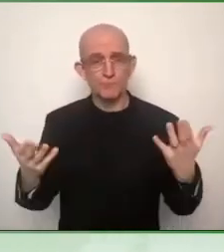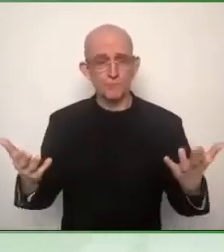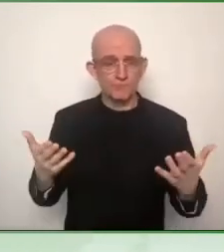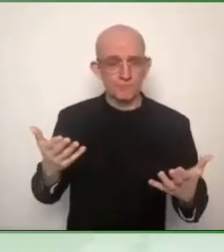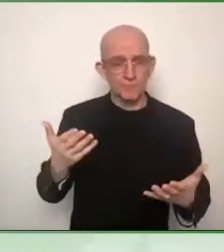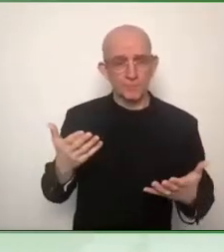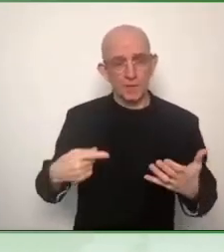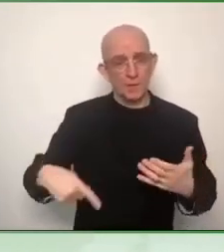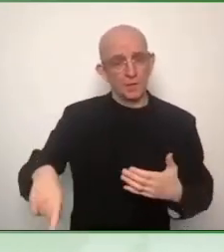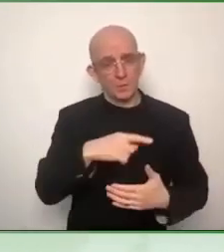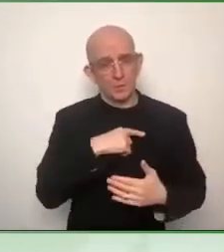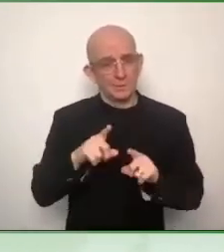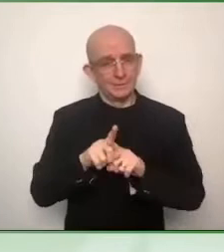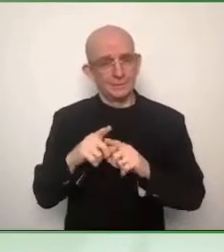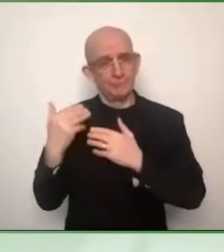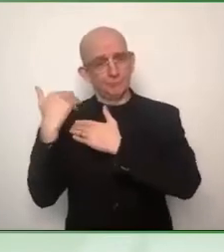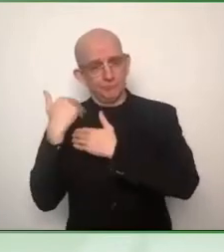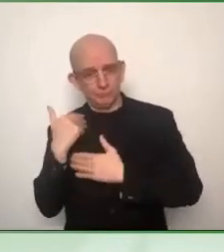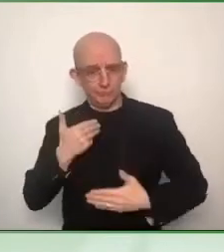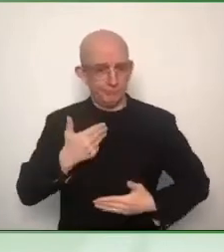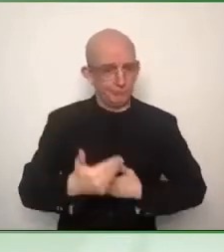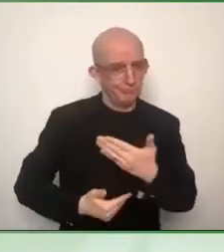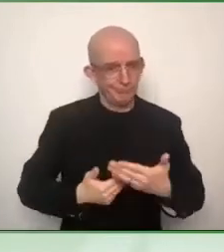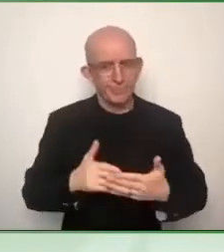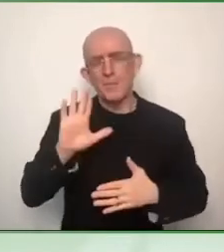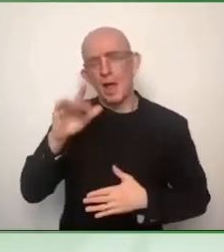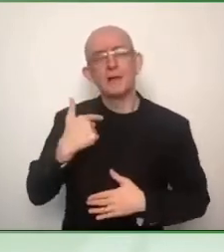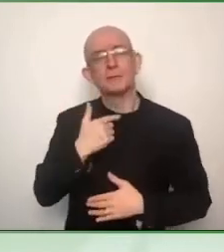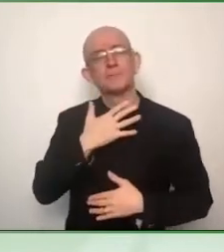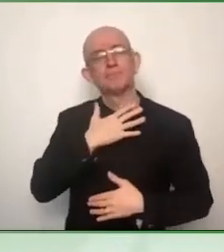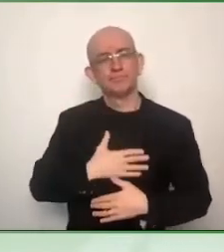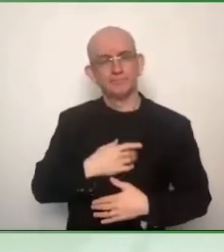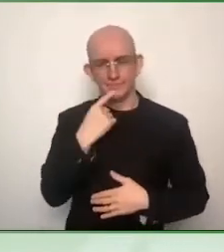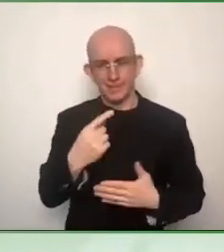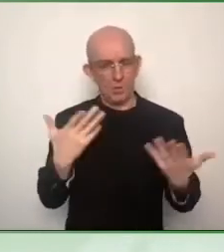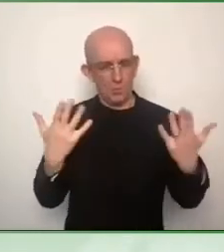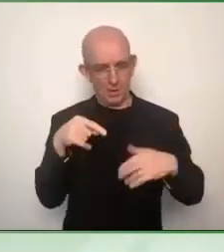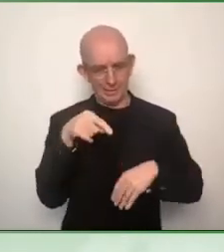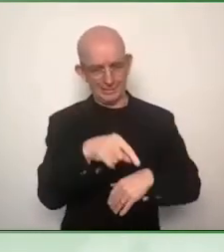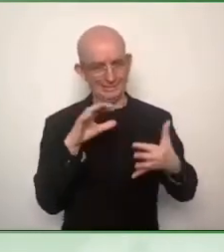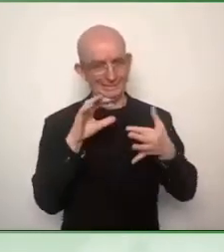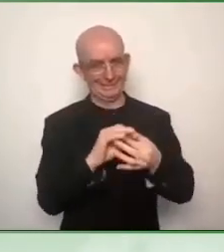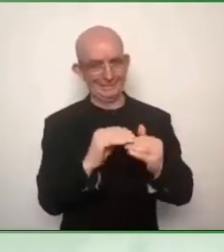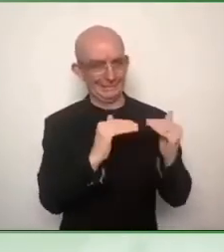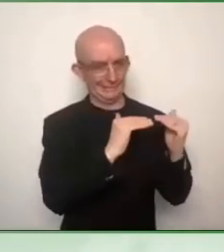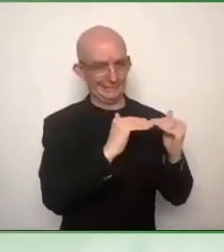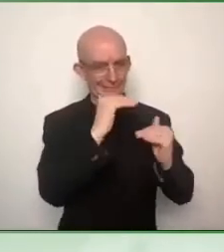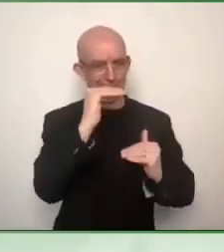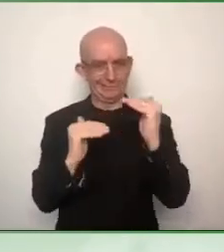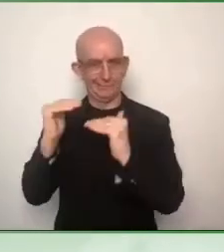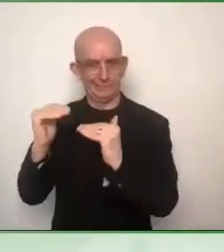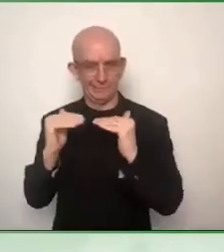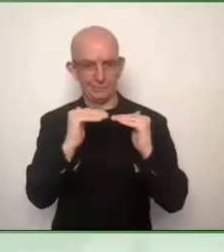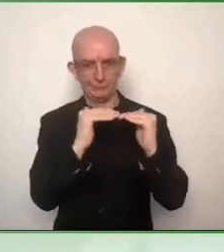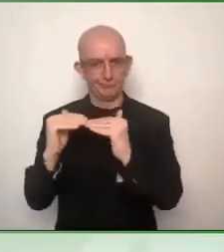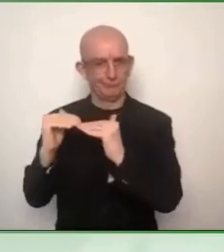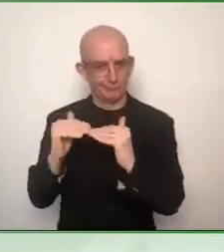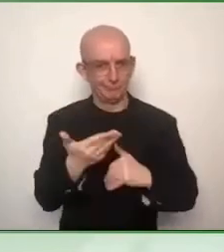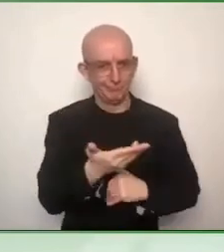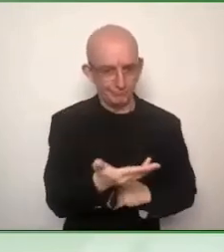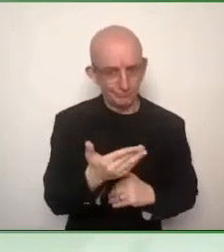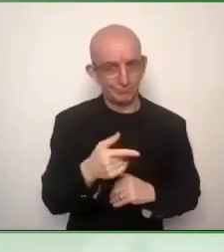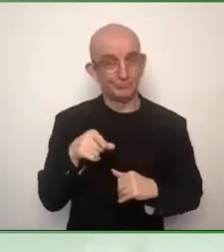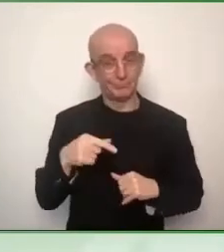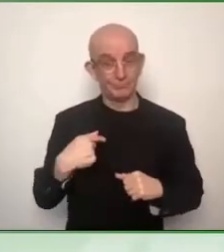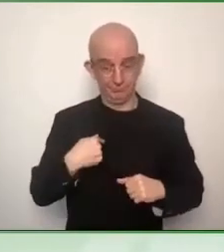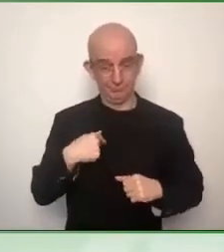global business perspective, in terms of one of the things of the harmonization work